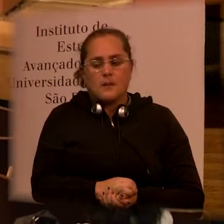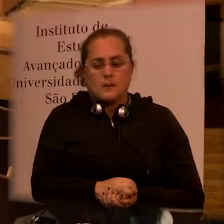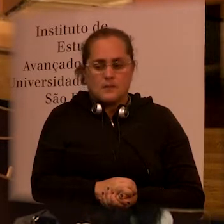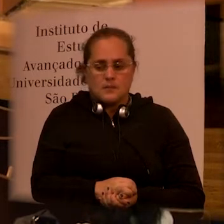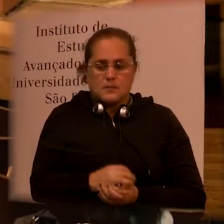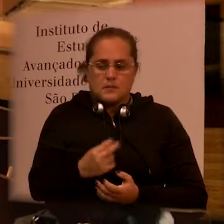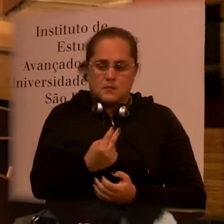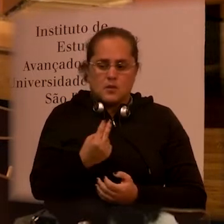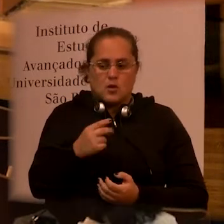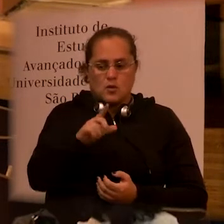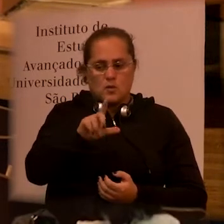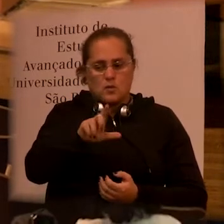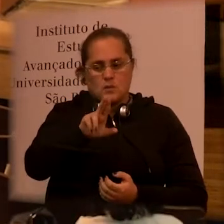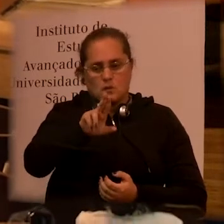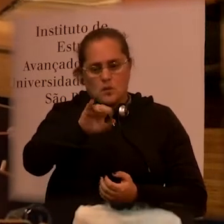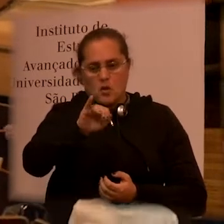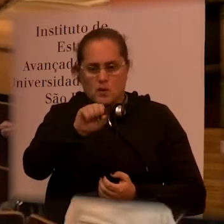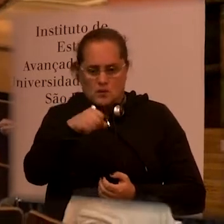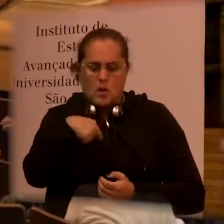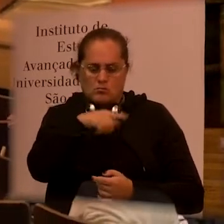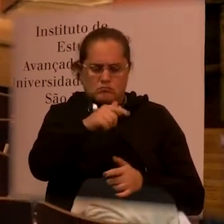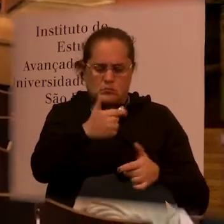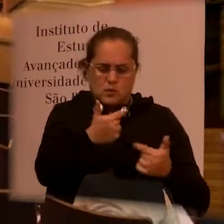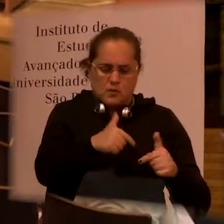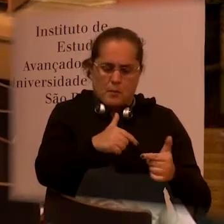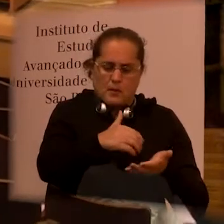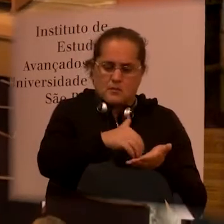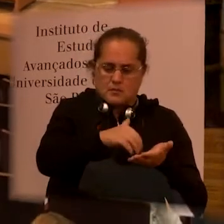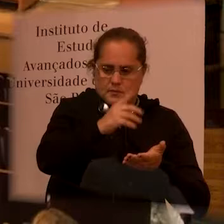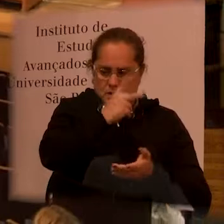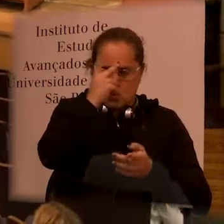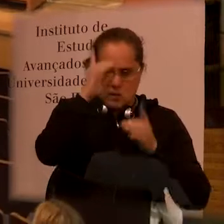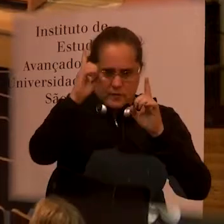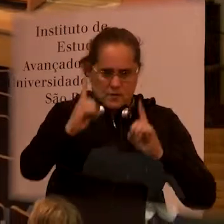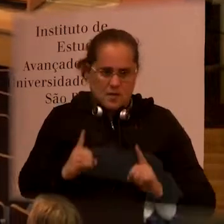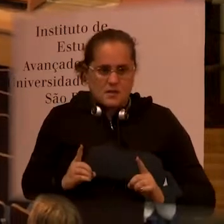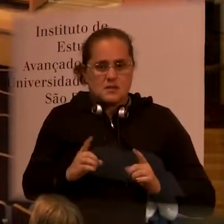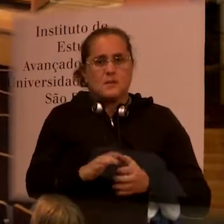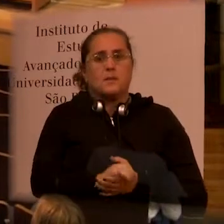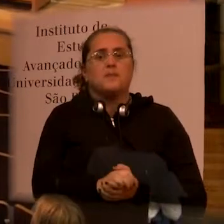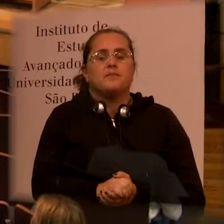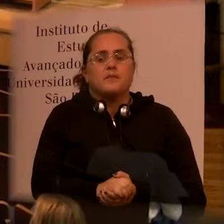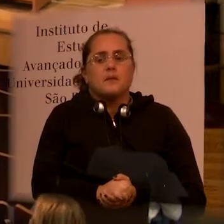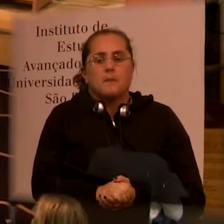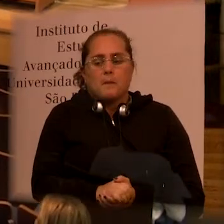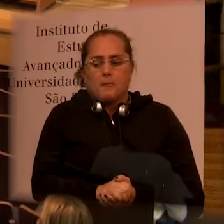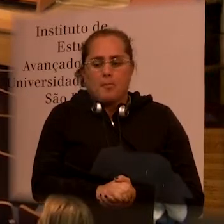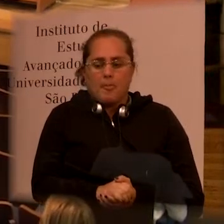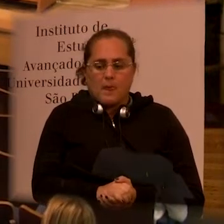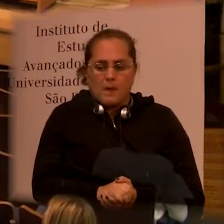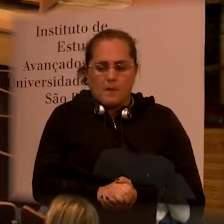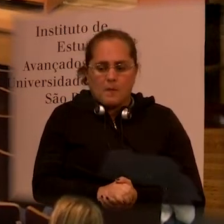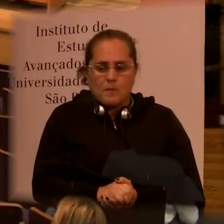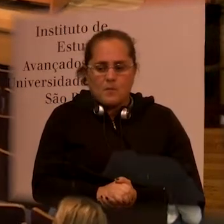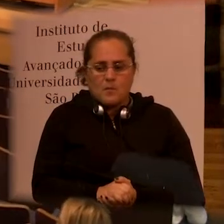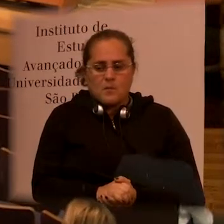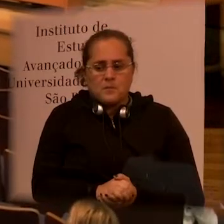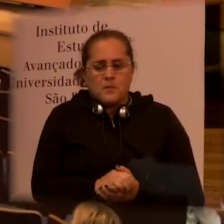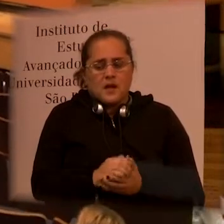My name is Luis and I work at the Secretary of People with Deficiencies or